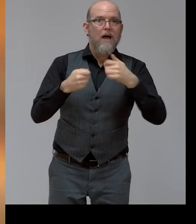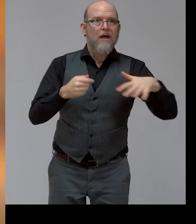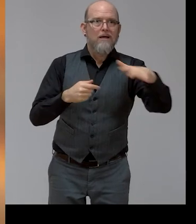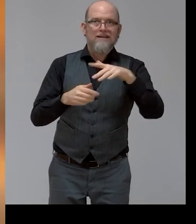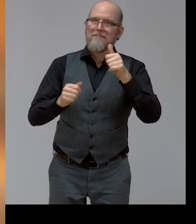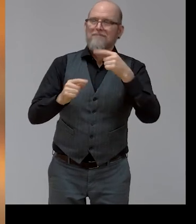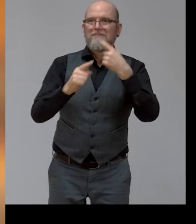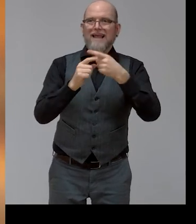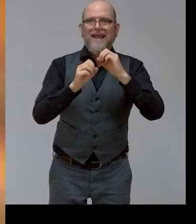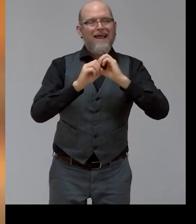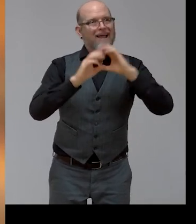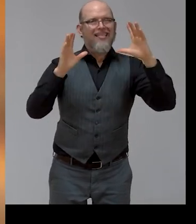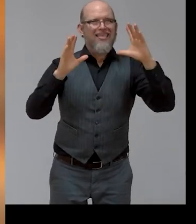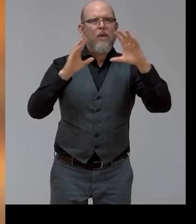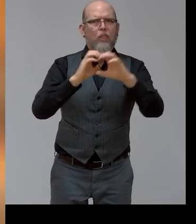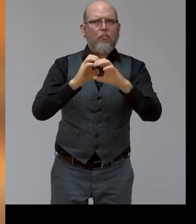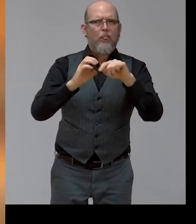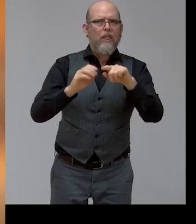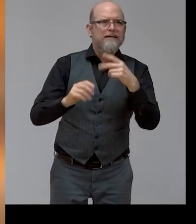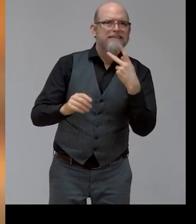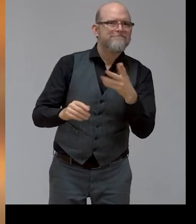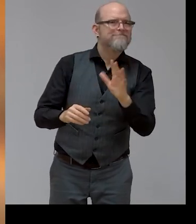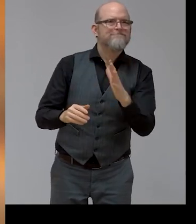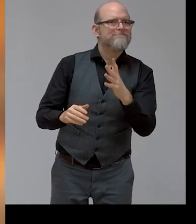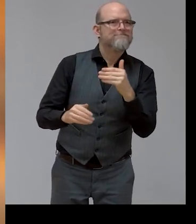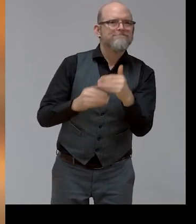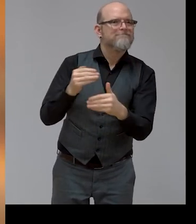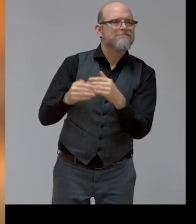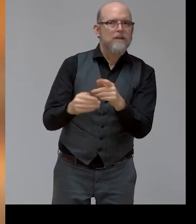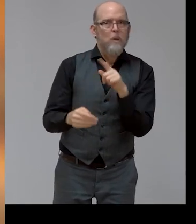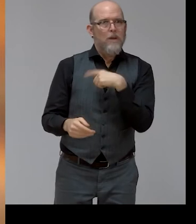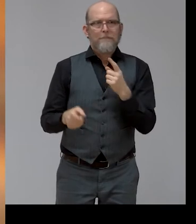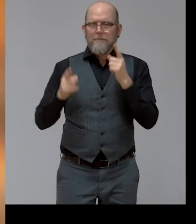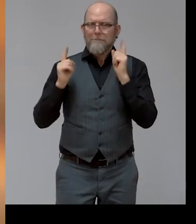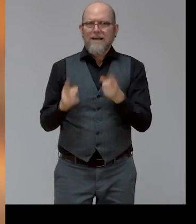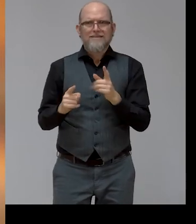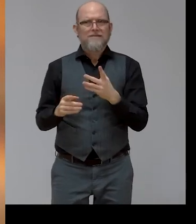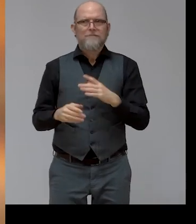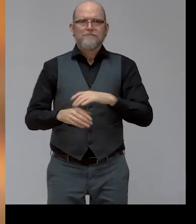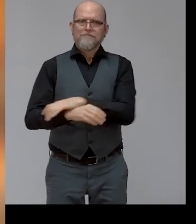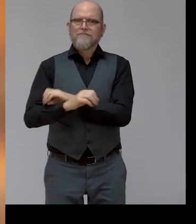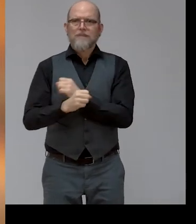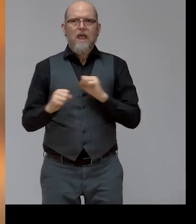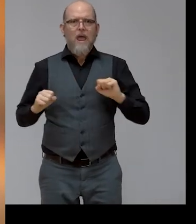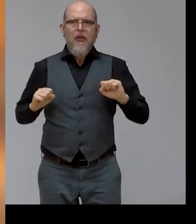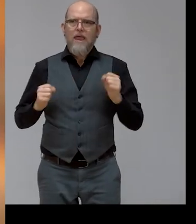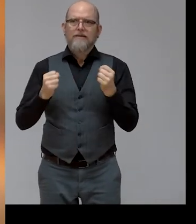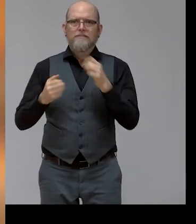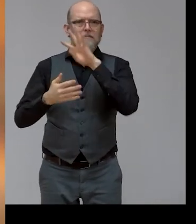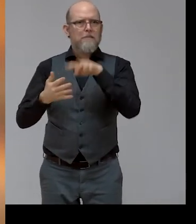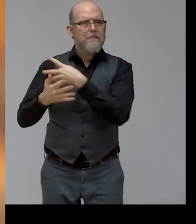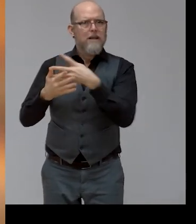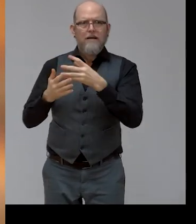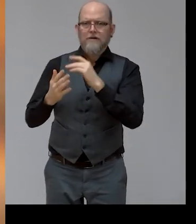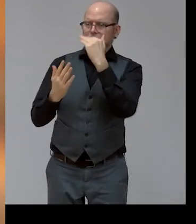So maybe we need a focused action plan to tackle it. That is what we will discuss the coming 50 minutes.